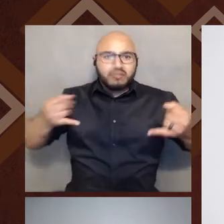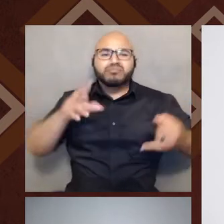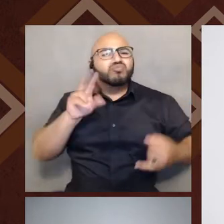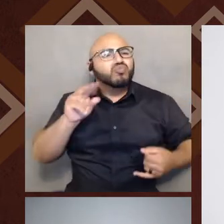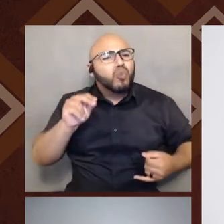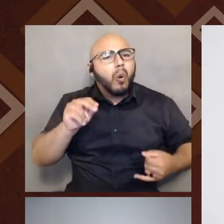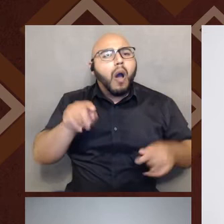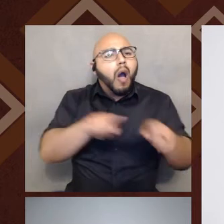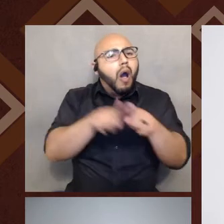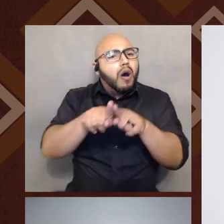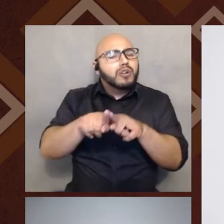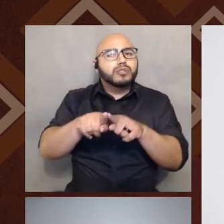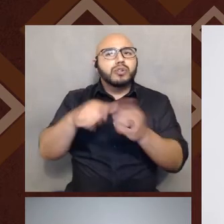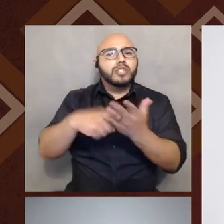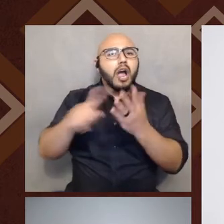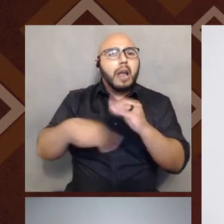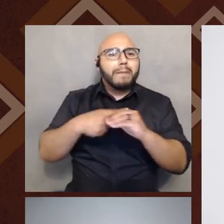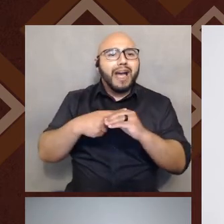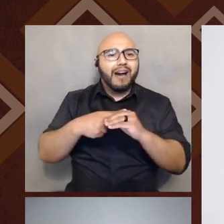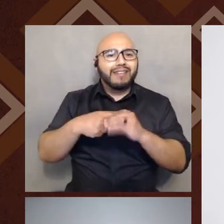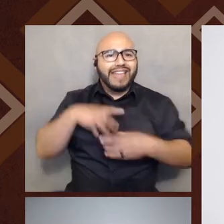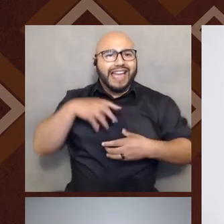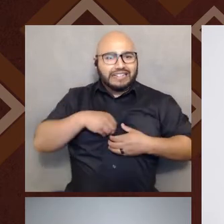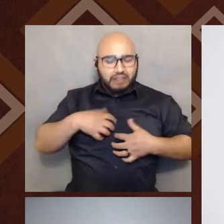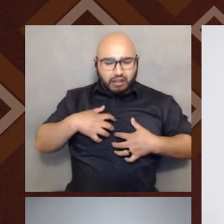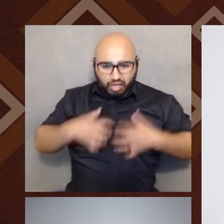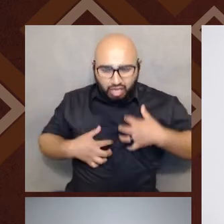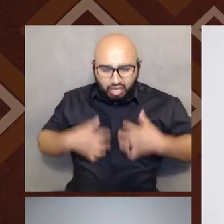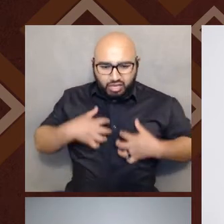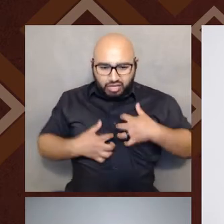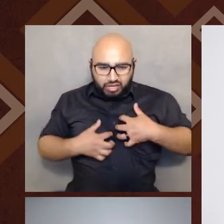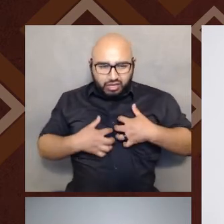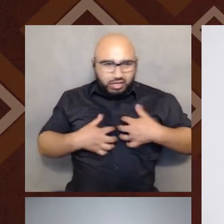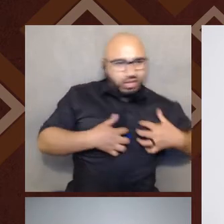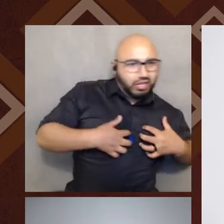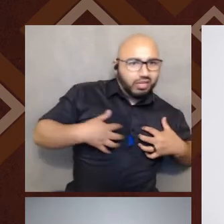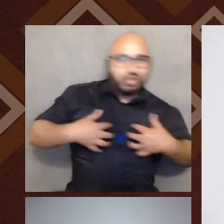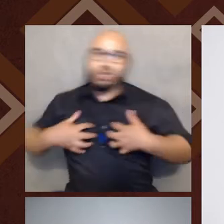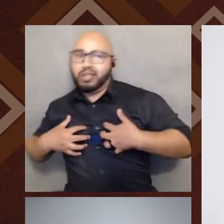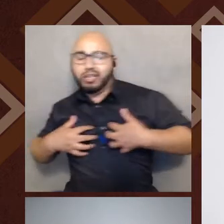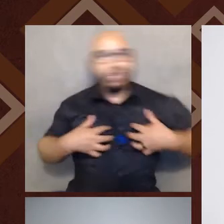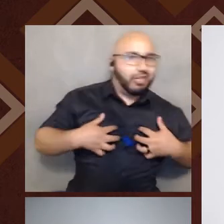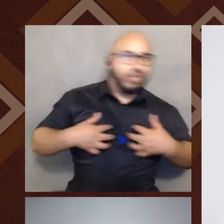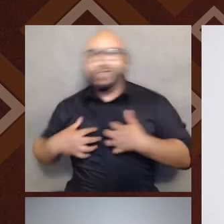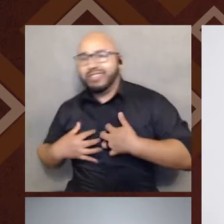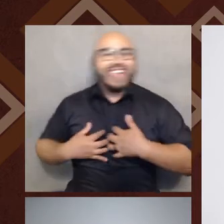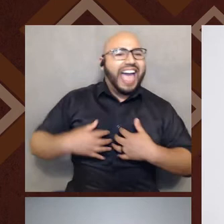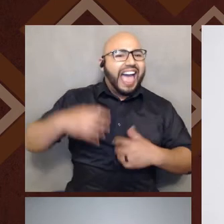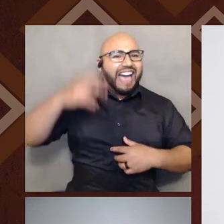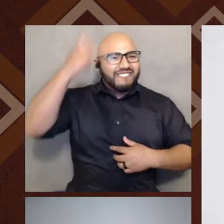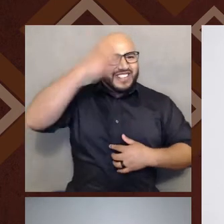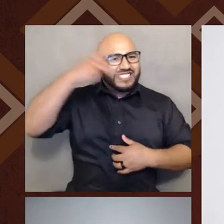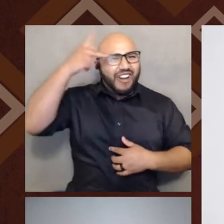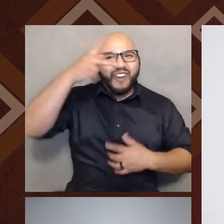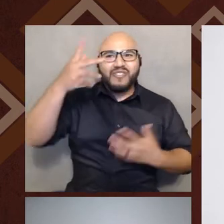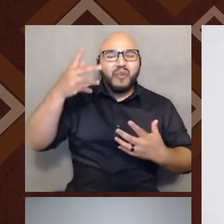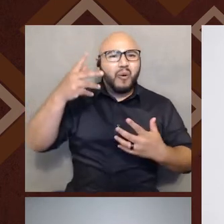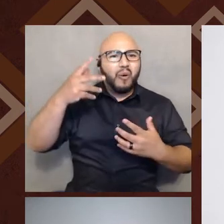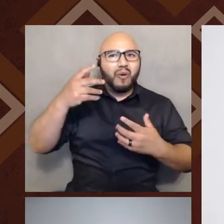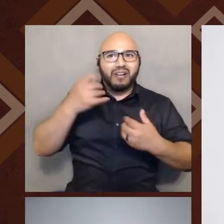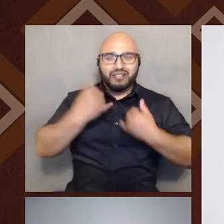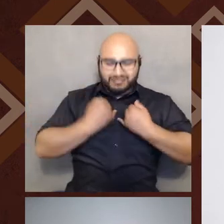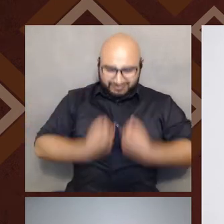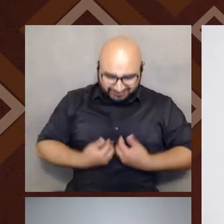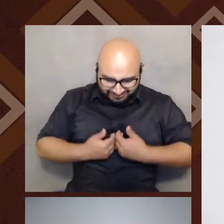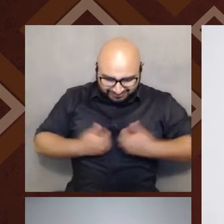psychological, spiritual, personal, intimate, philosophical border that so many Mexican, Mexican